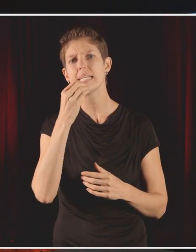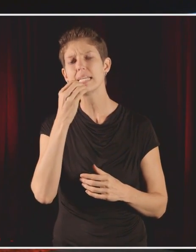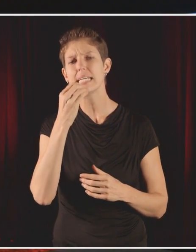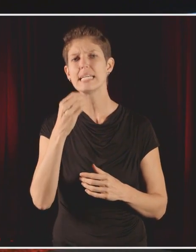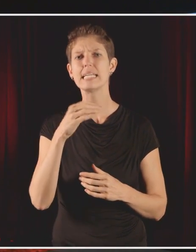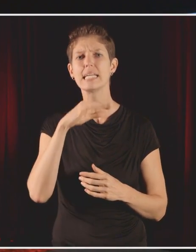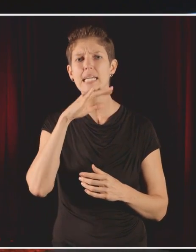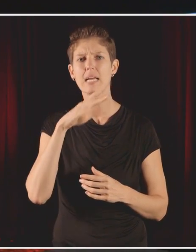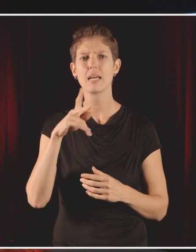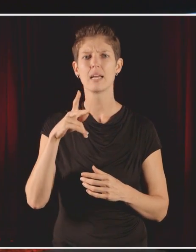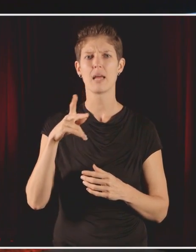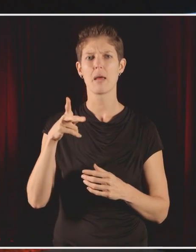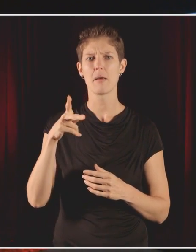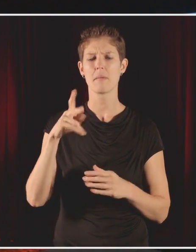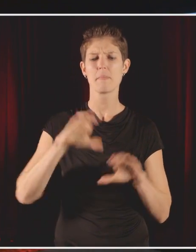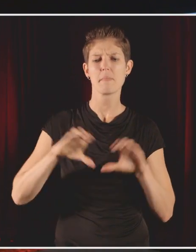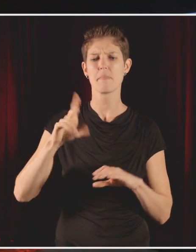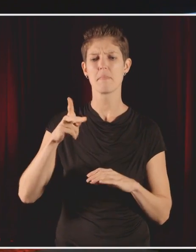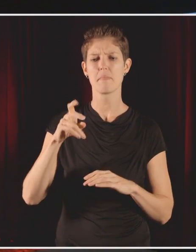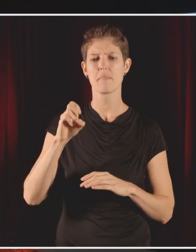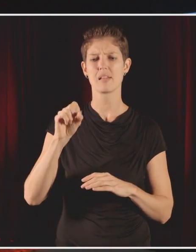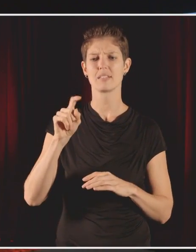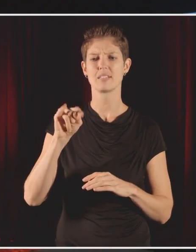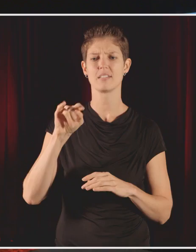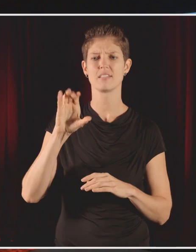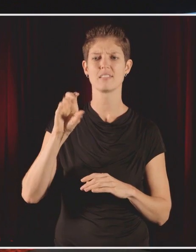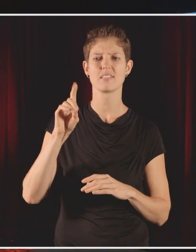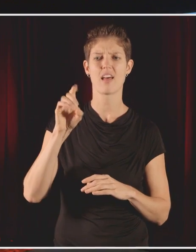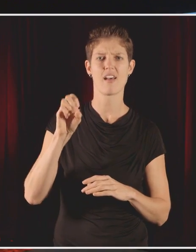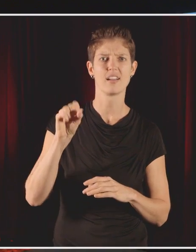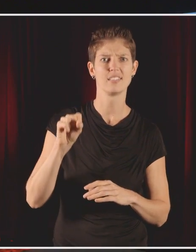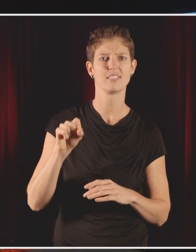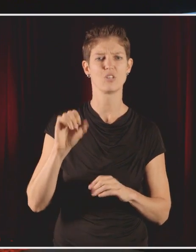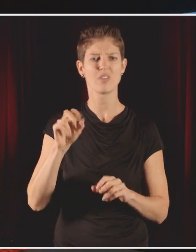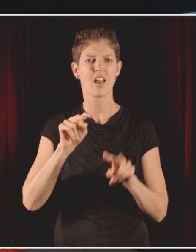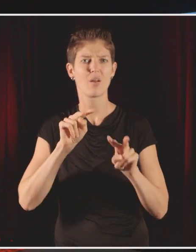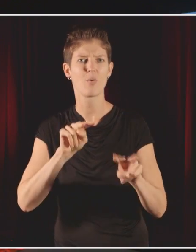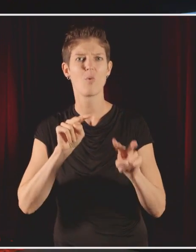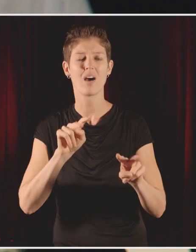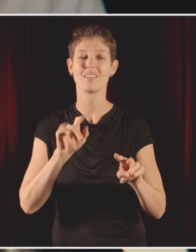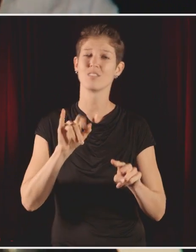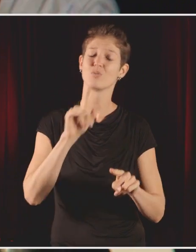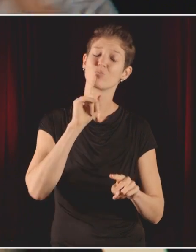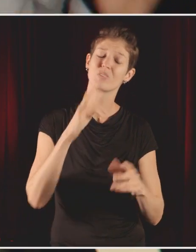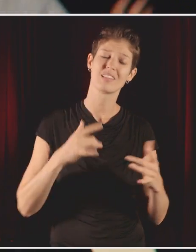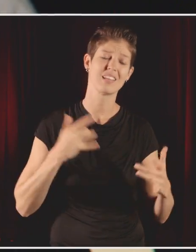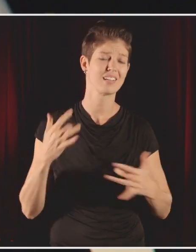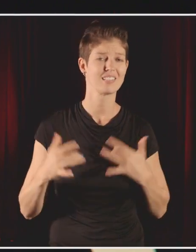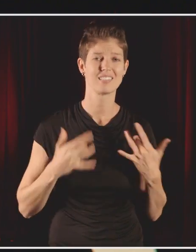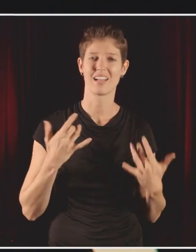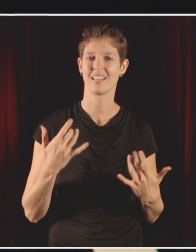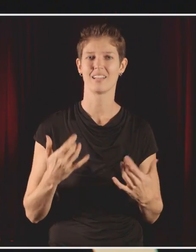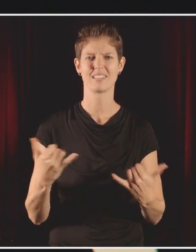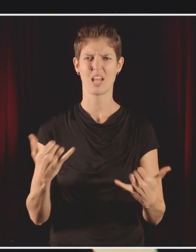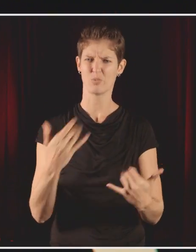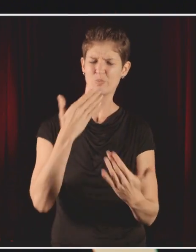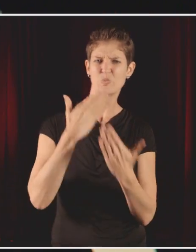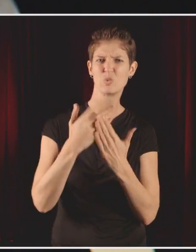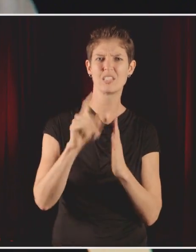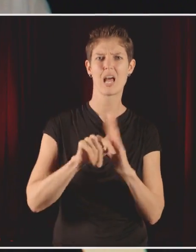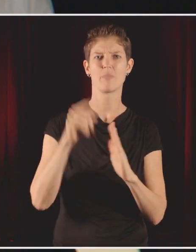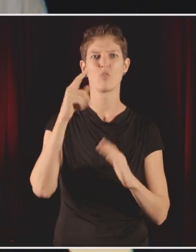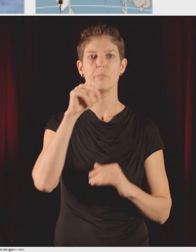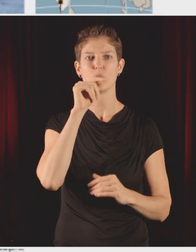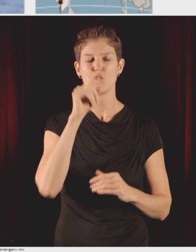what he's done. As he goes out into the world, you can follow him. Really, really exciting times. Now, enough about birds and